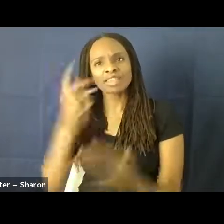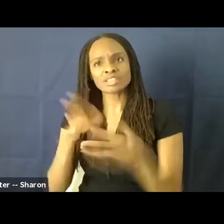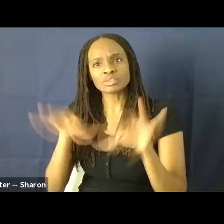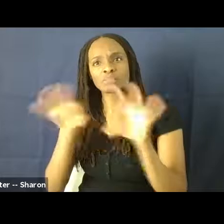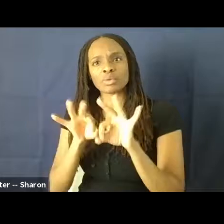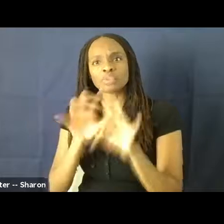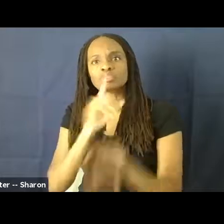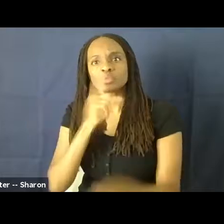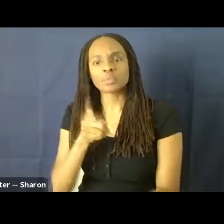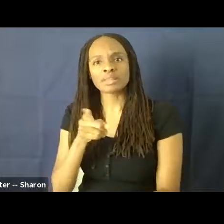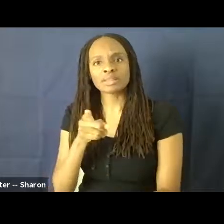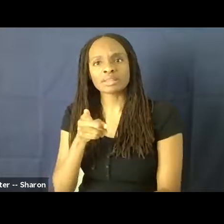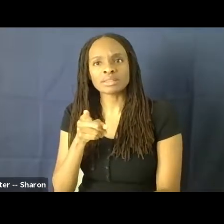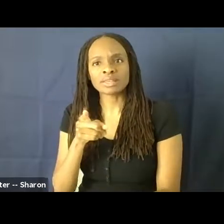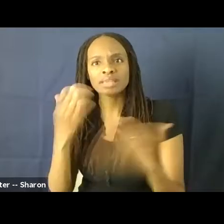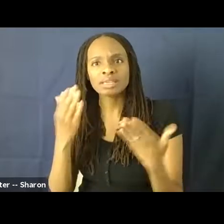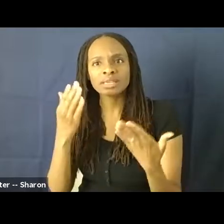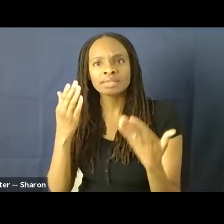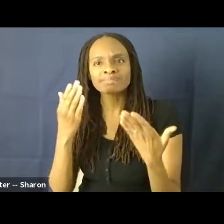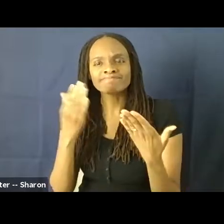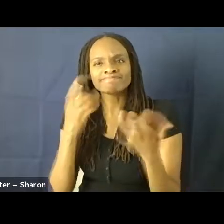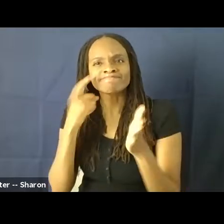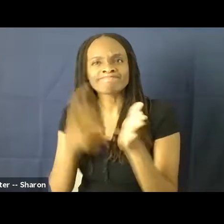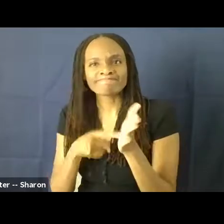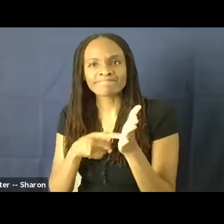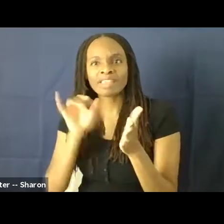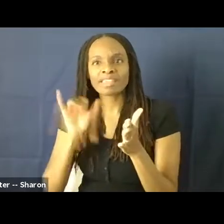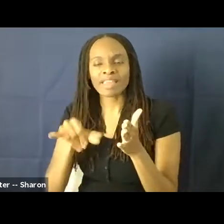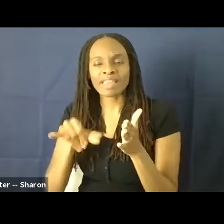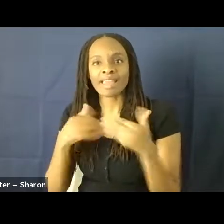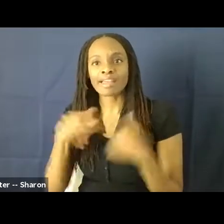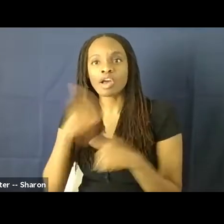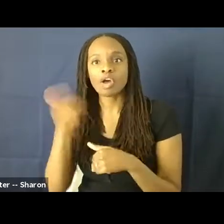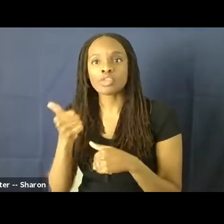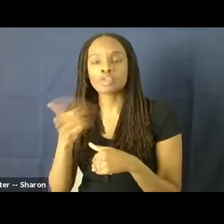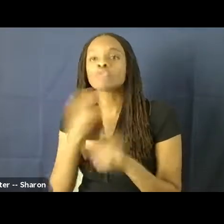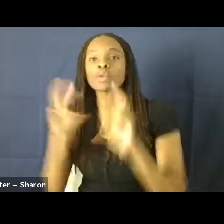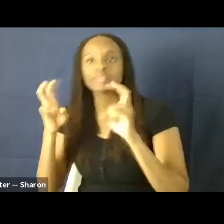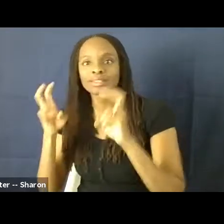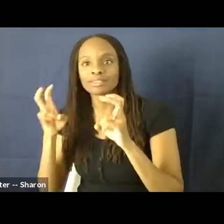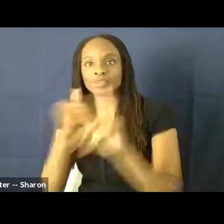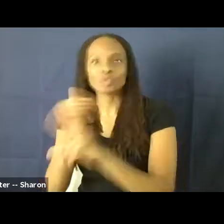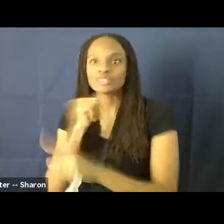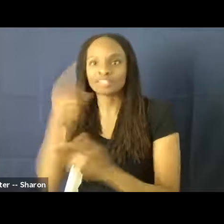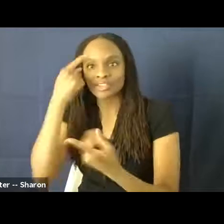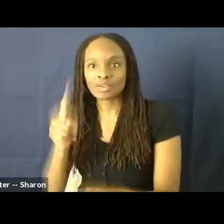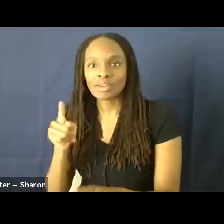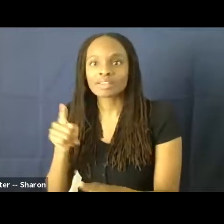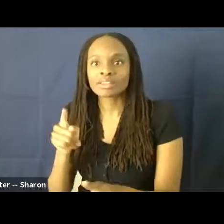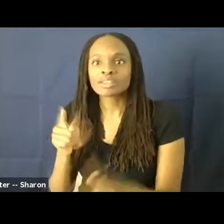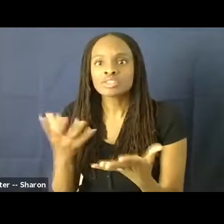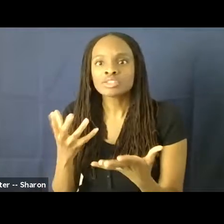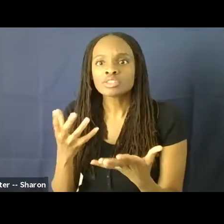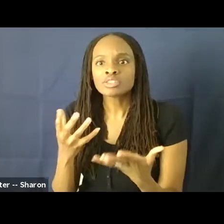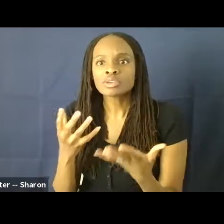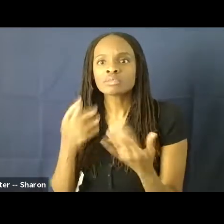note those dissenting voices that are coming through in these eras, right? So I mentioned before those race-based ordinances. So by